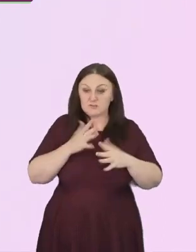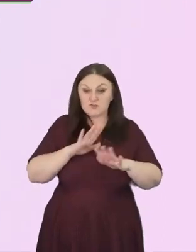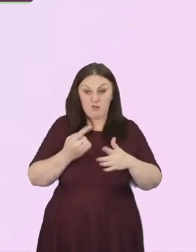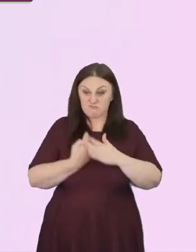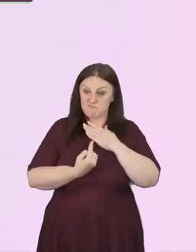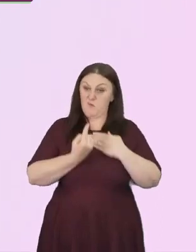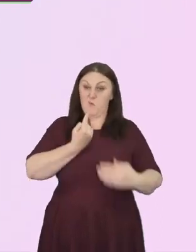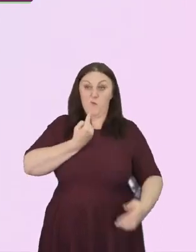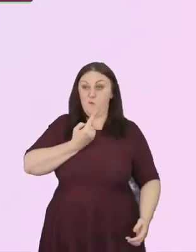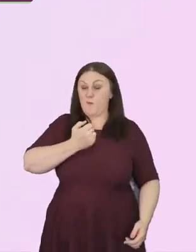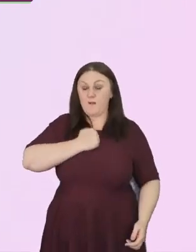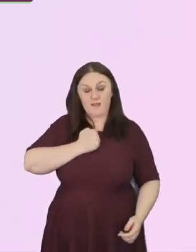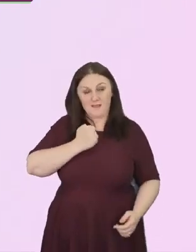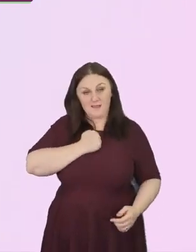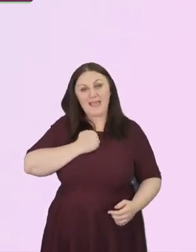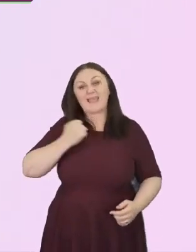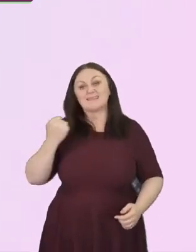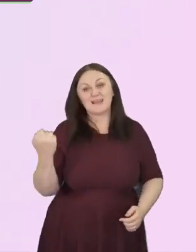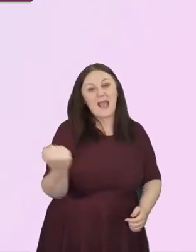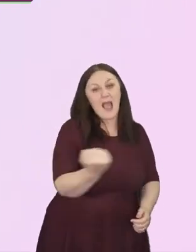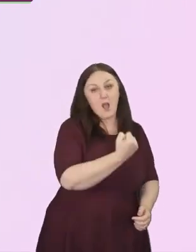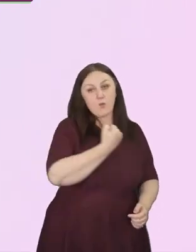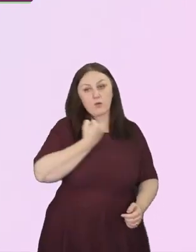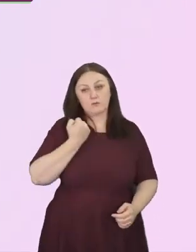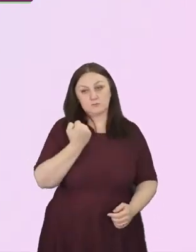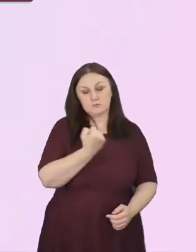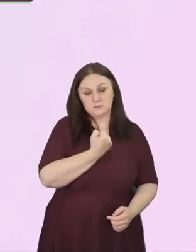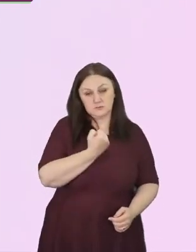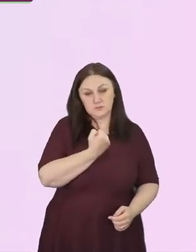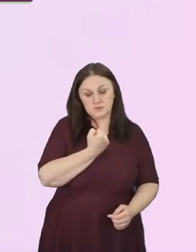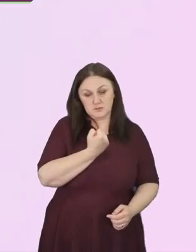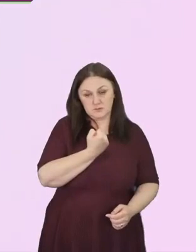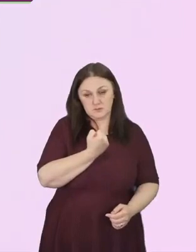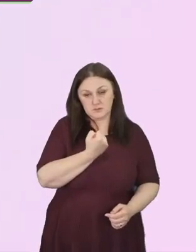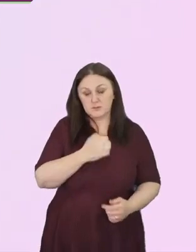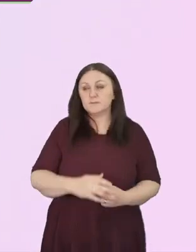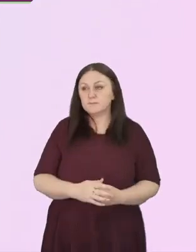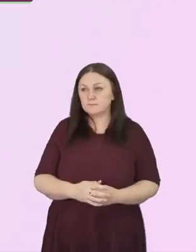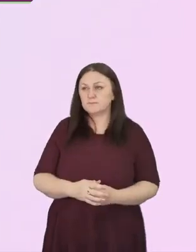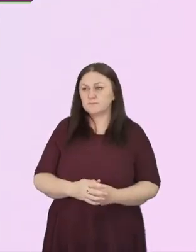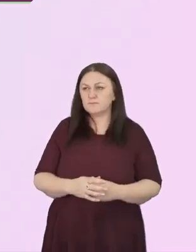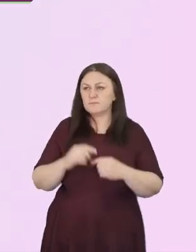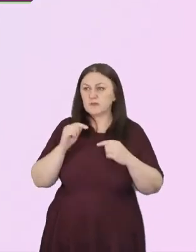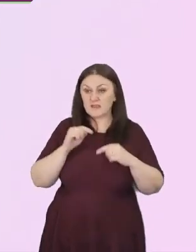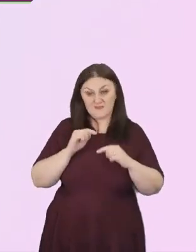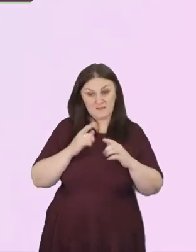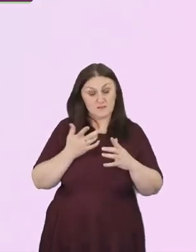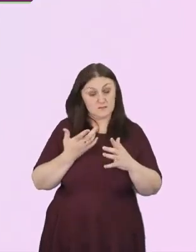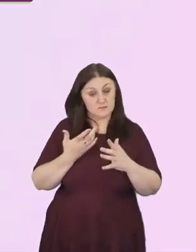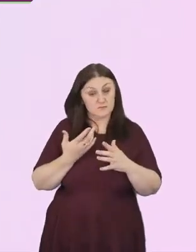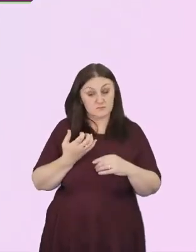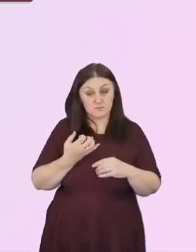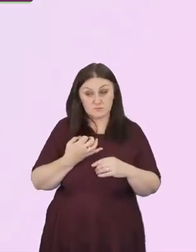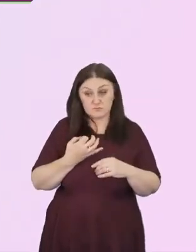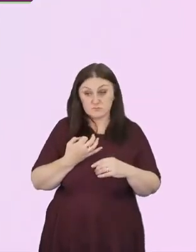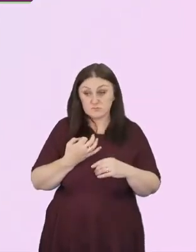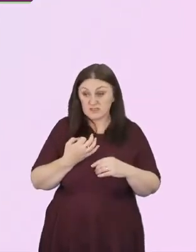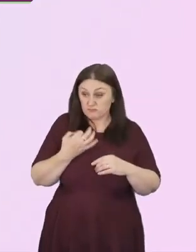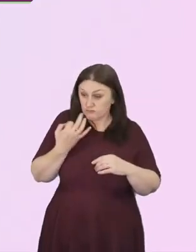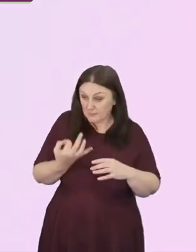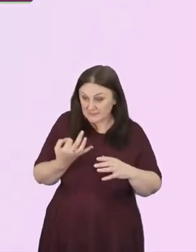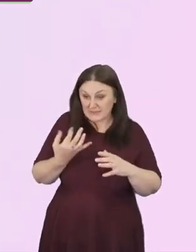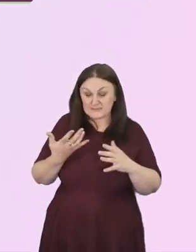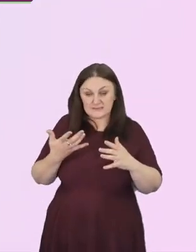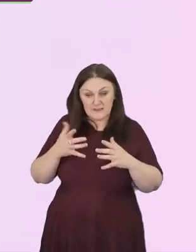Mine is just one family, and it's representative. It's got a